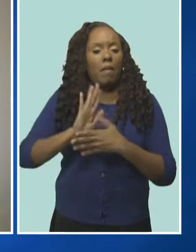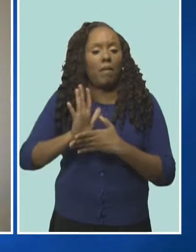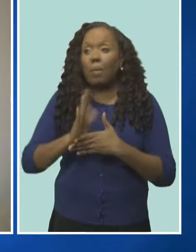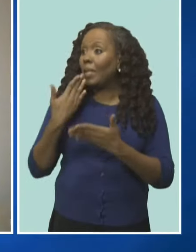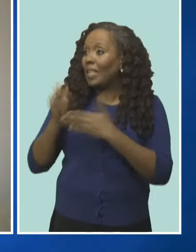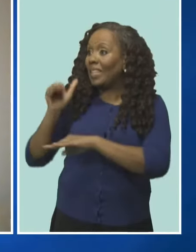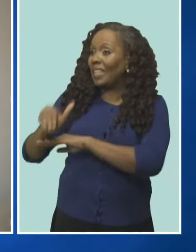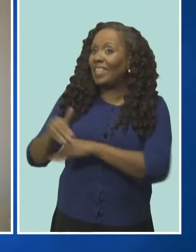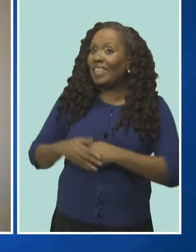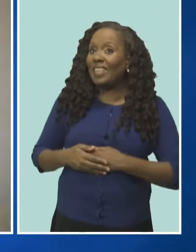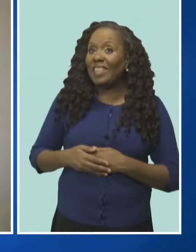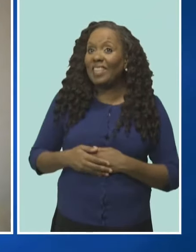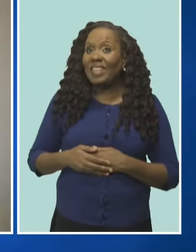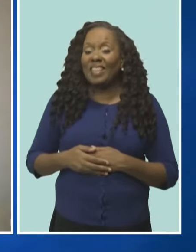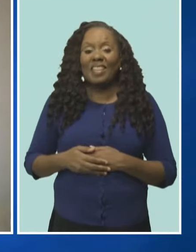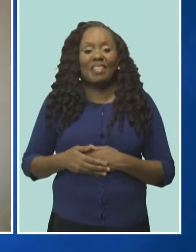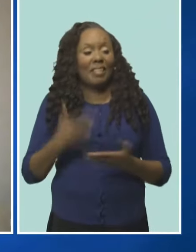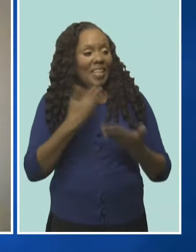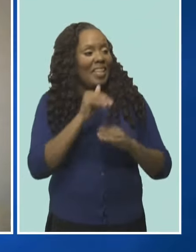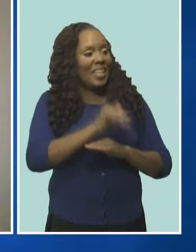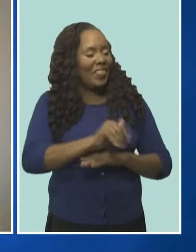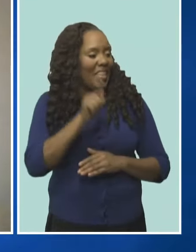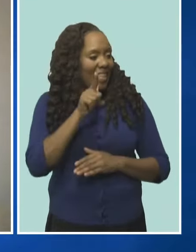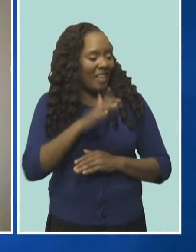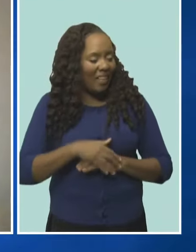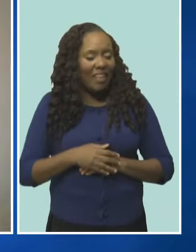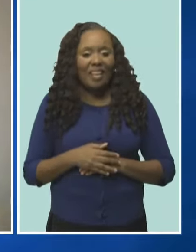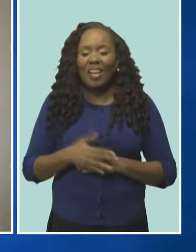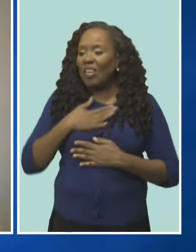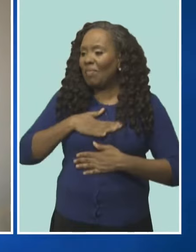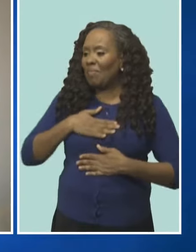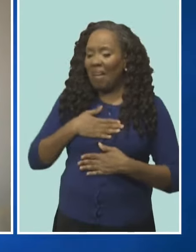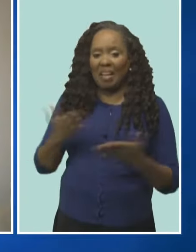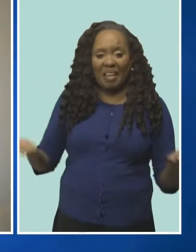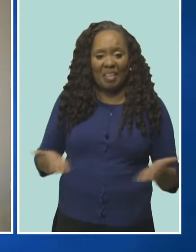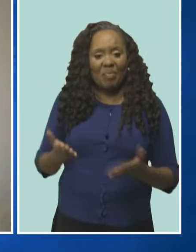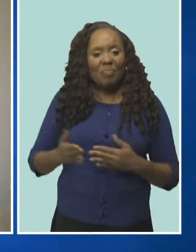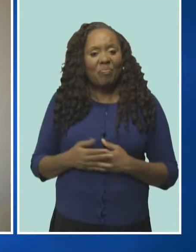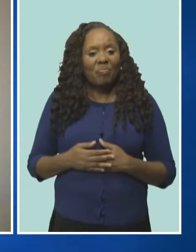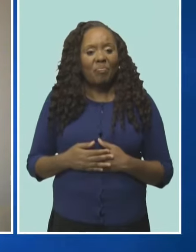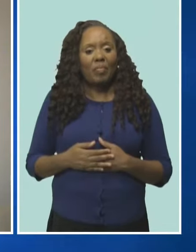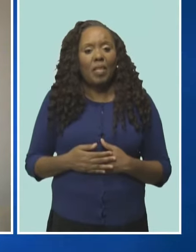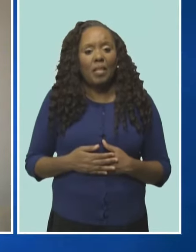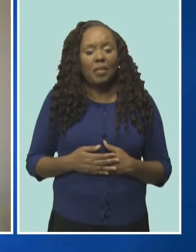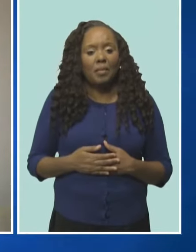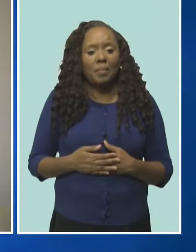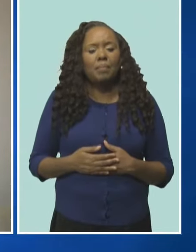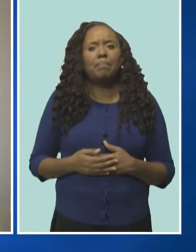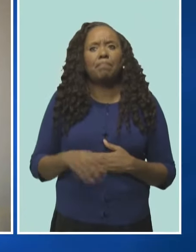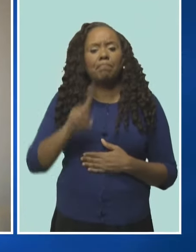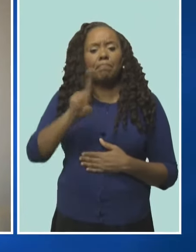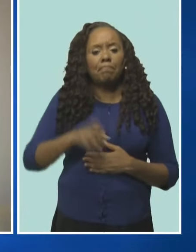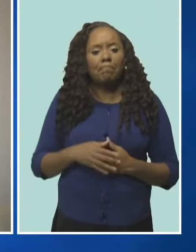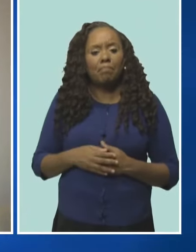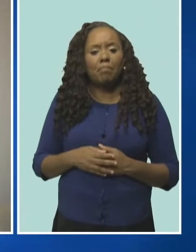Good evening, DiCarla. Good evening, Lisa. Having you on this evening. Now, DiCarla, in the eight